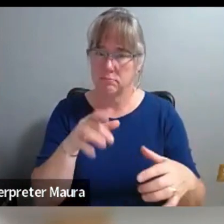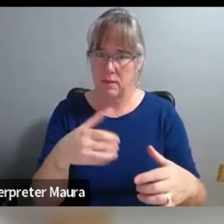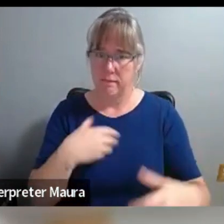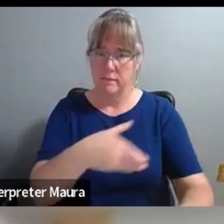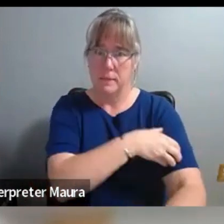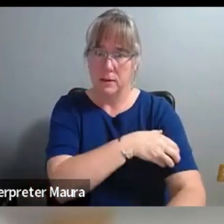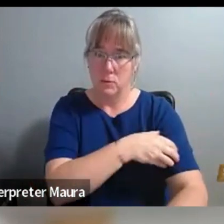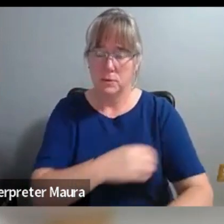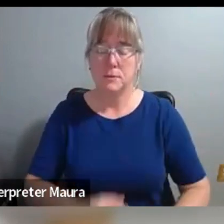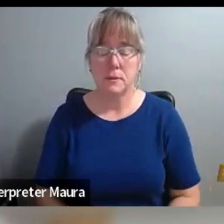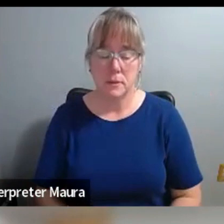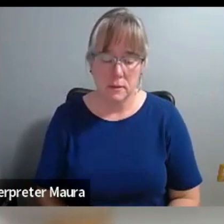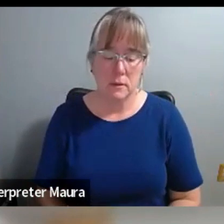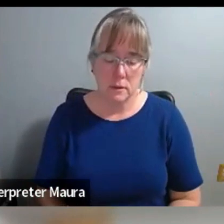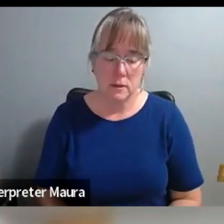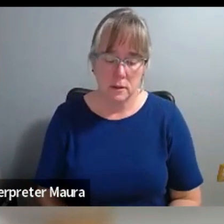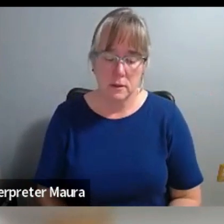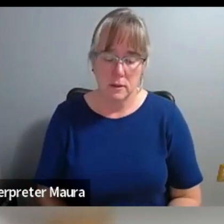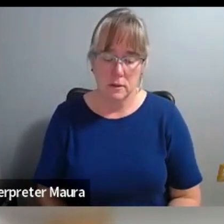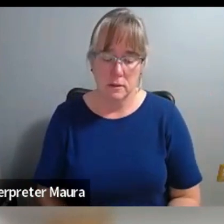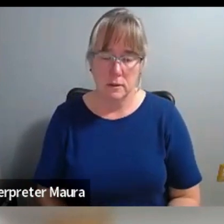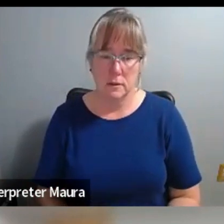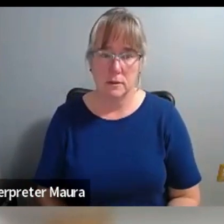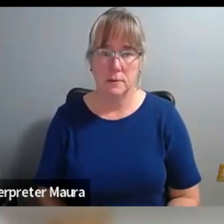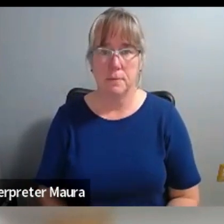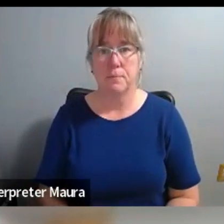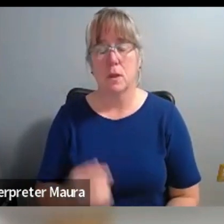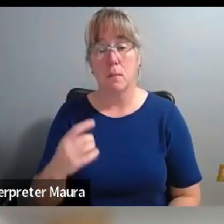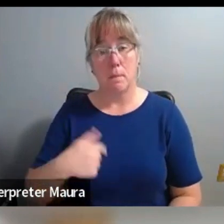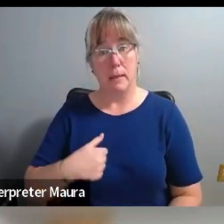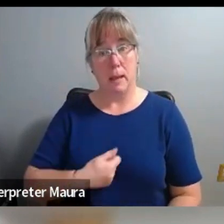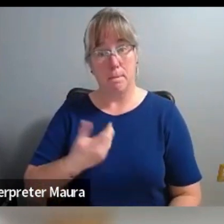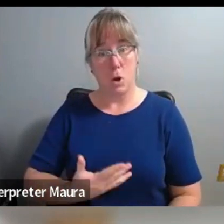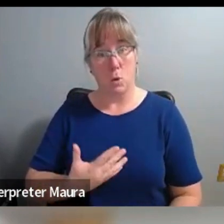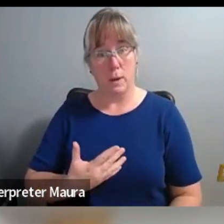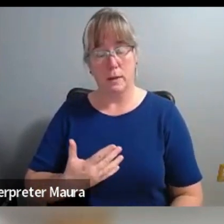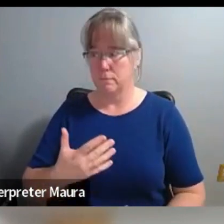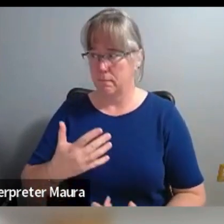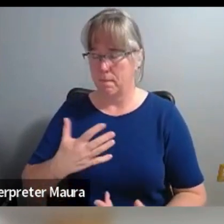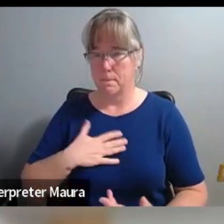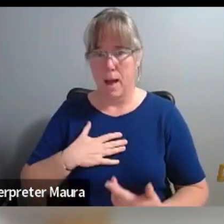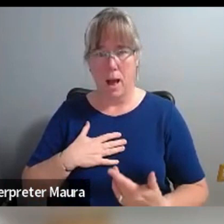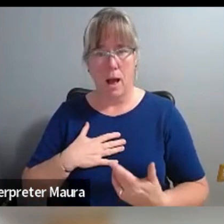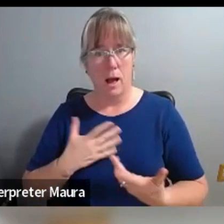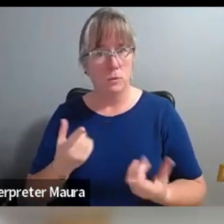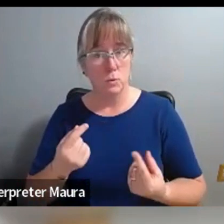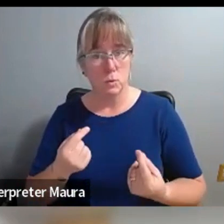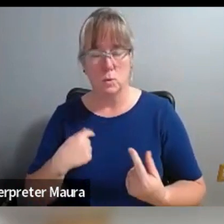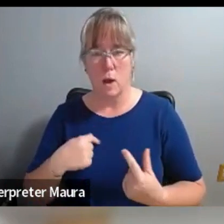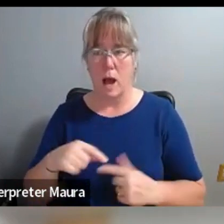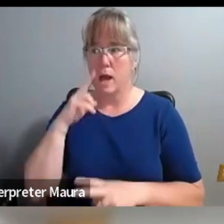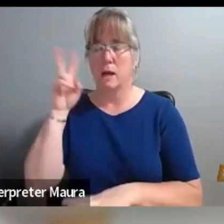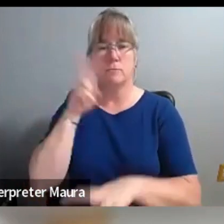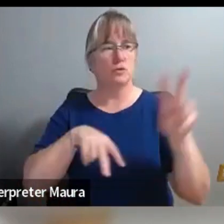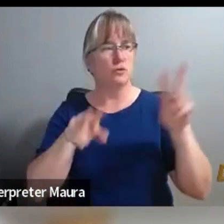One of the most important things a poet like me does is look, observe, and pick up on details other people